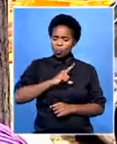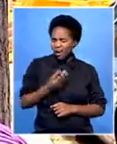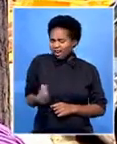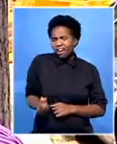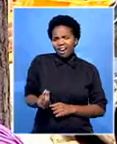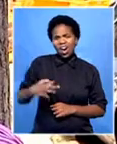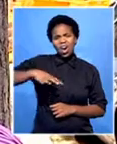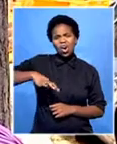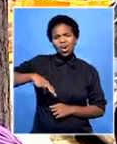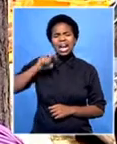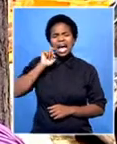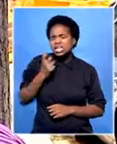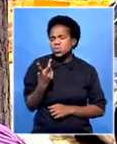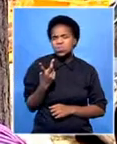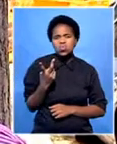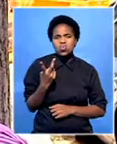child's life is taken?